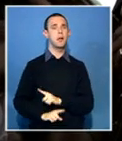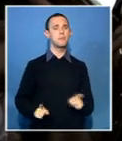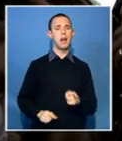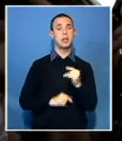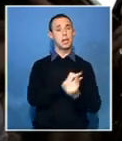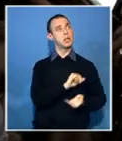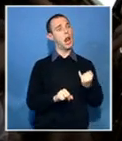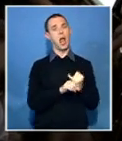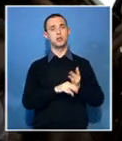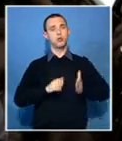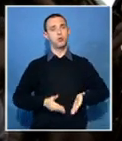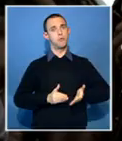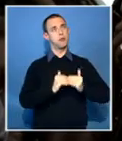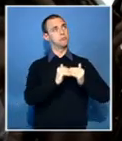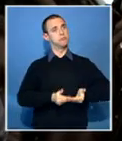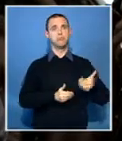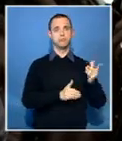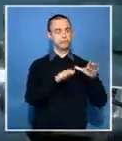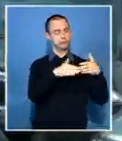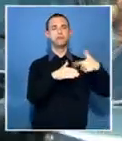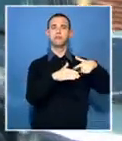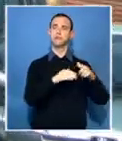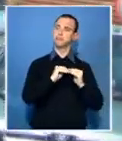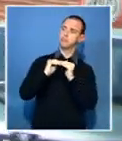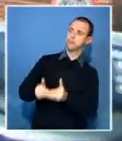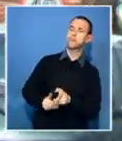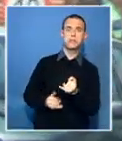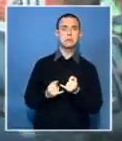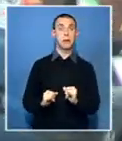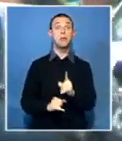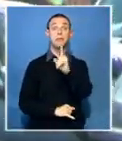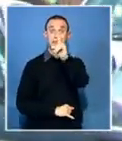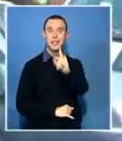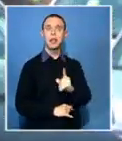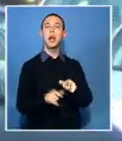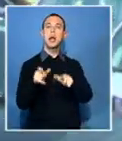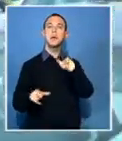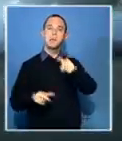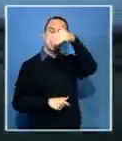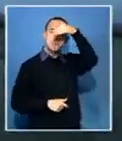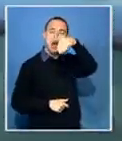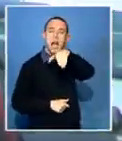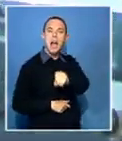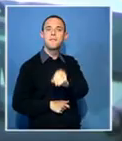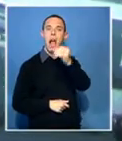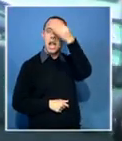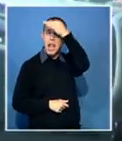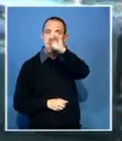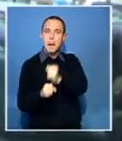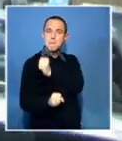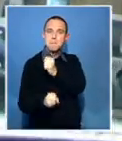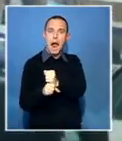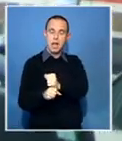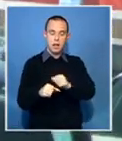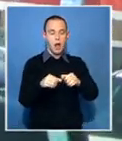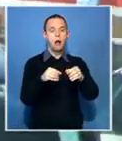internationally recognized human rights is still in place. Local experts say while government has created state bodies in line with the new charter,